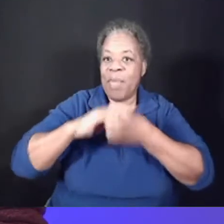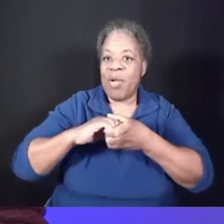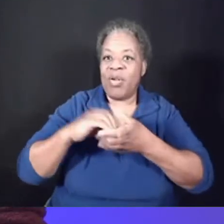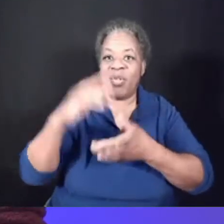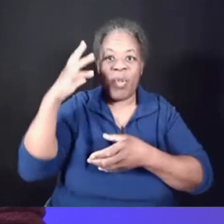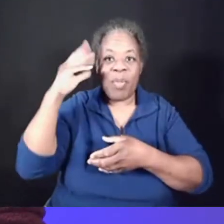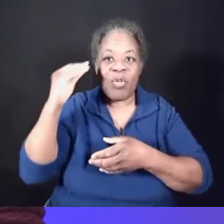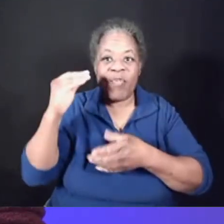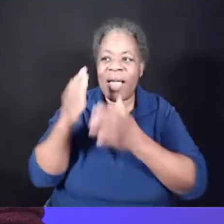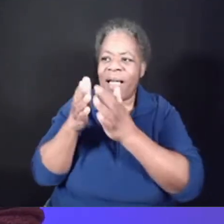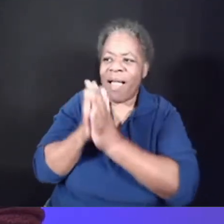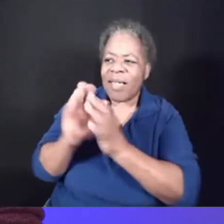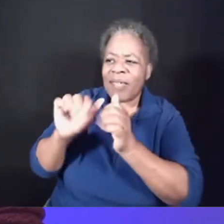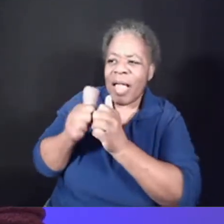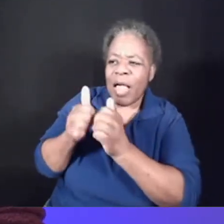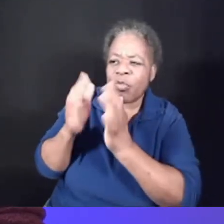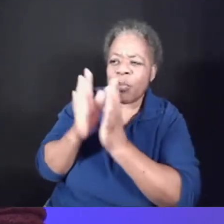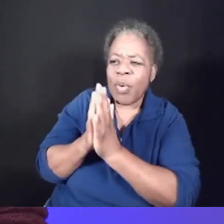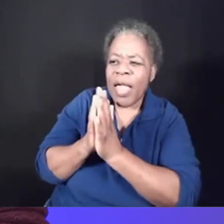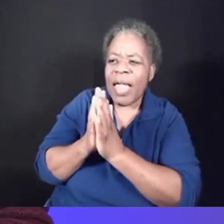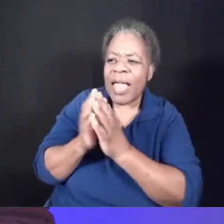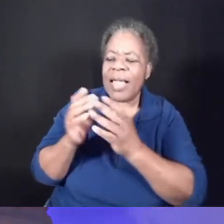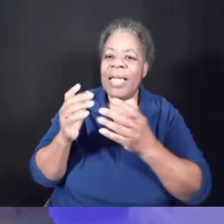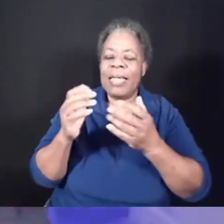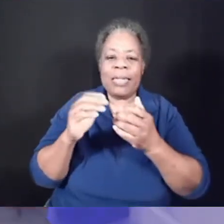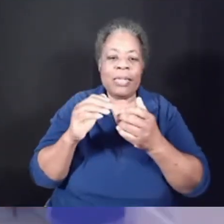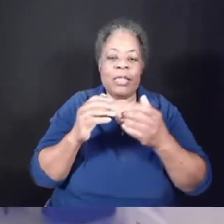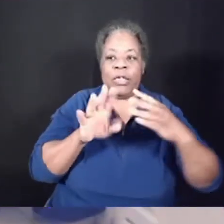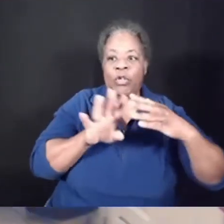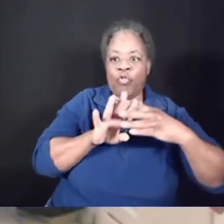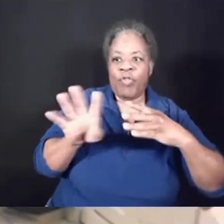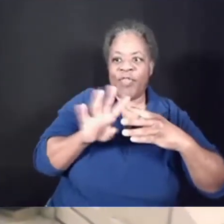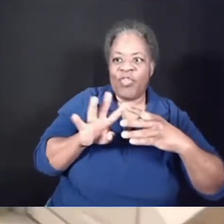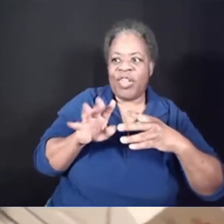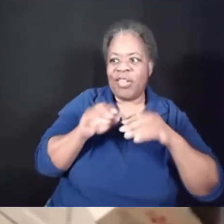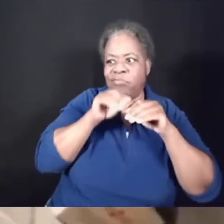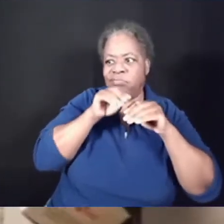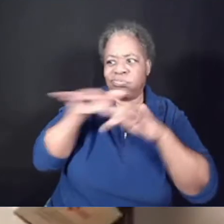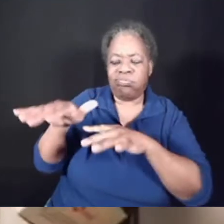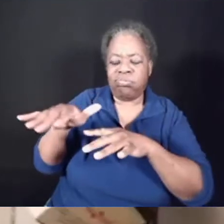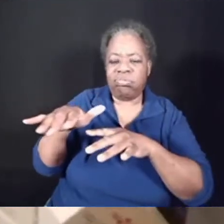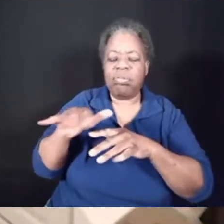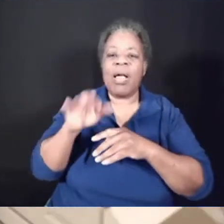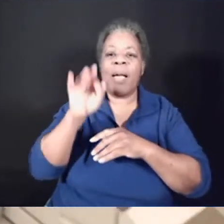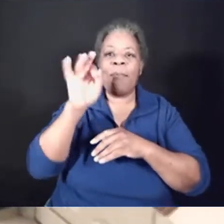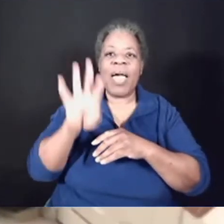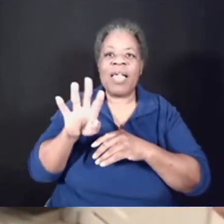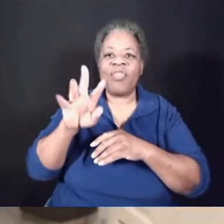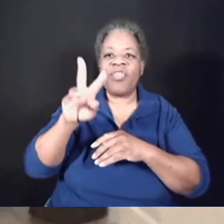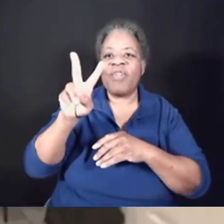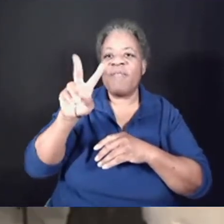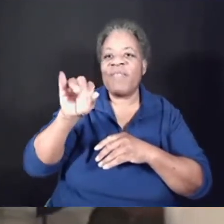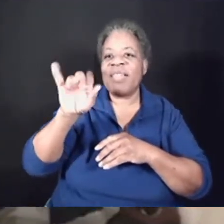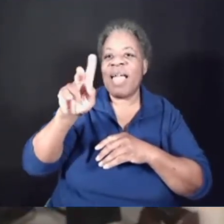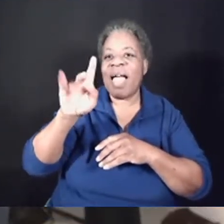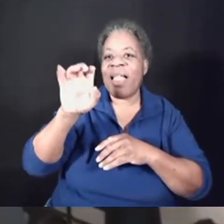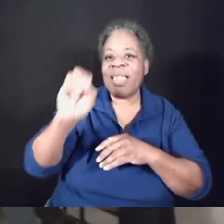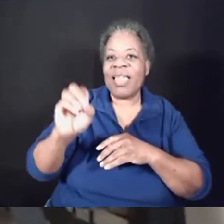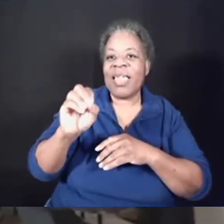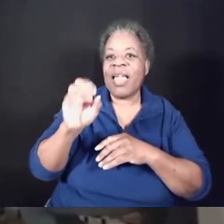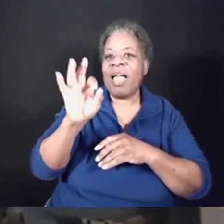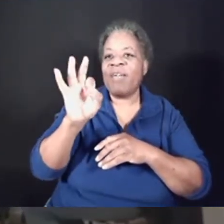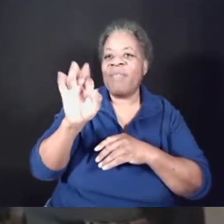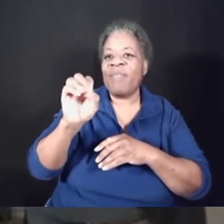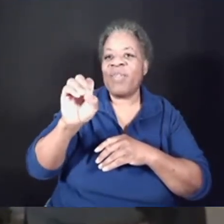respond to the flood of Ukrainian refugees. Pastor Vitaly Fadula of Jesus Savior Church has found families